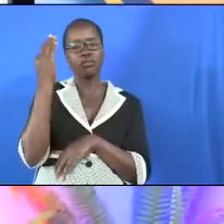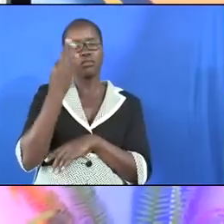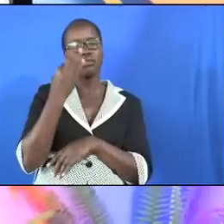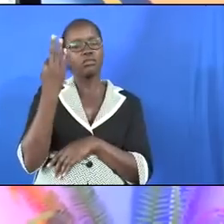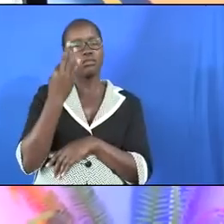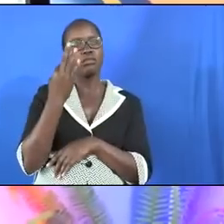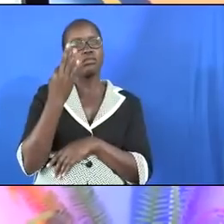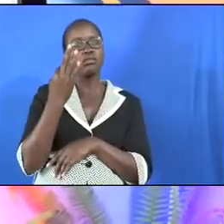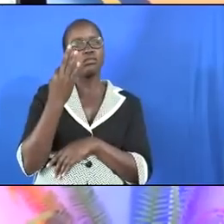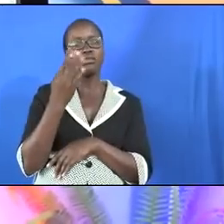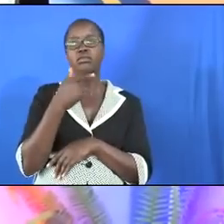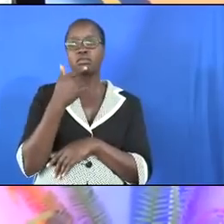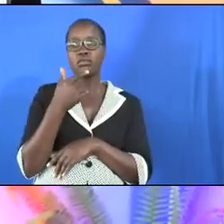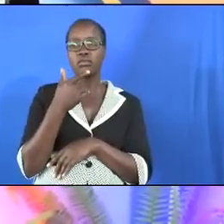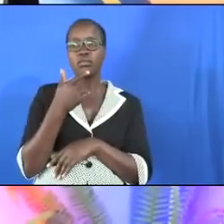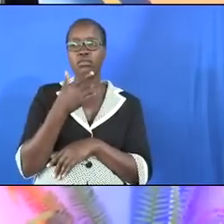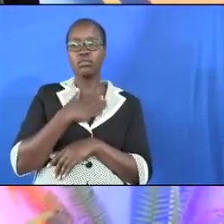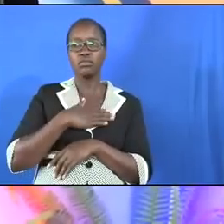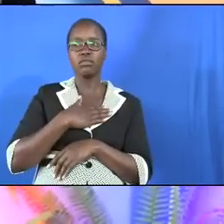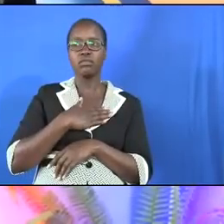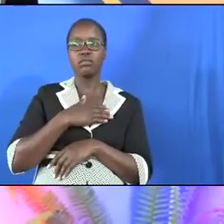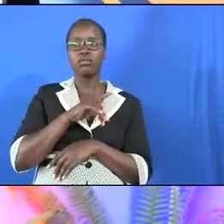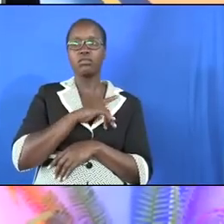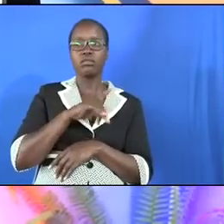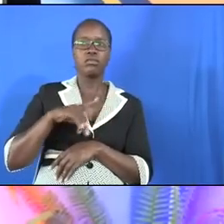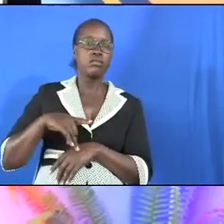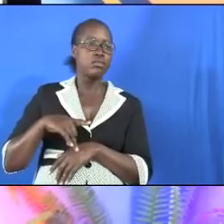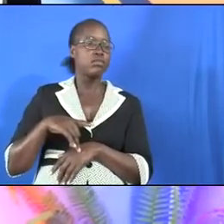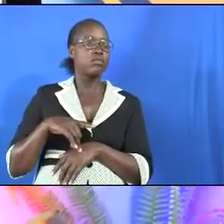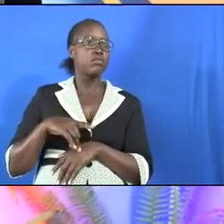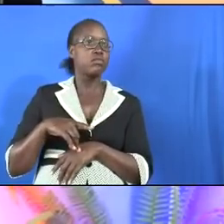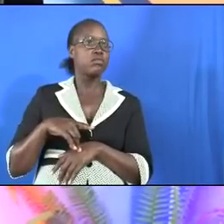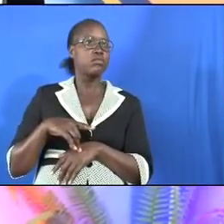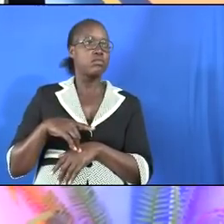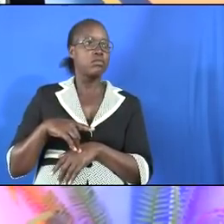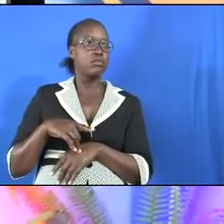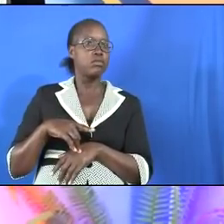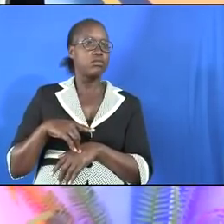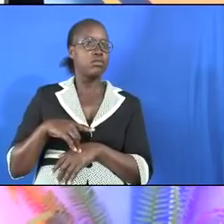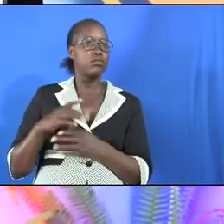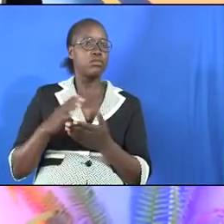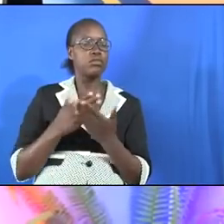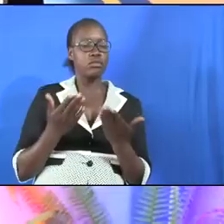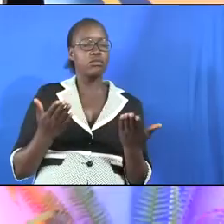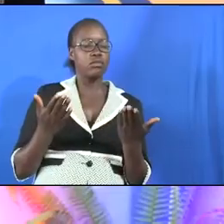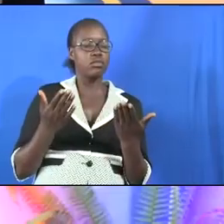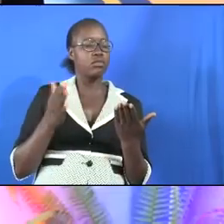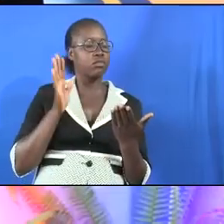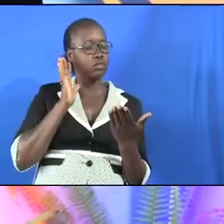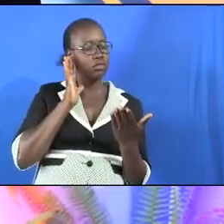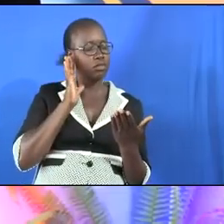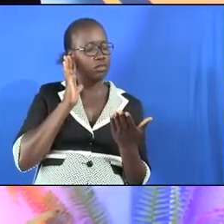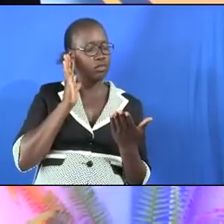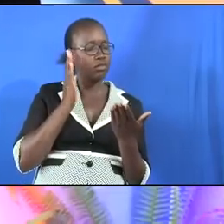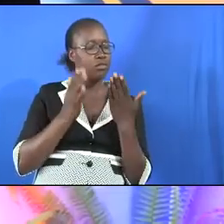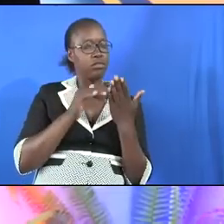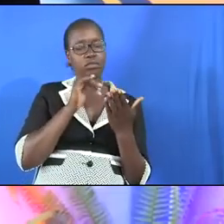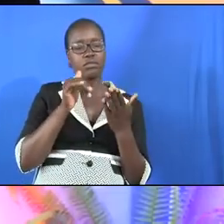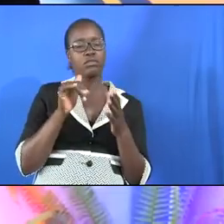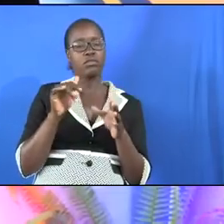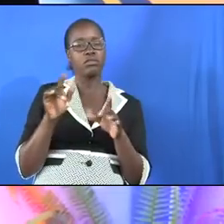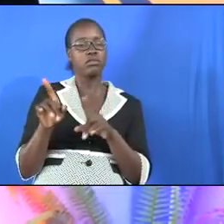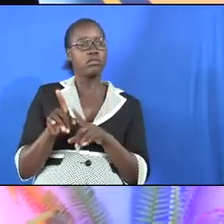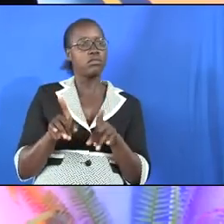and you are saying please Lord help me to believe some of the things I may hear may not be